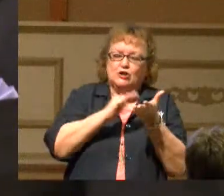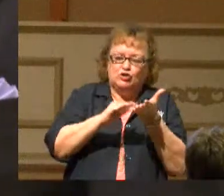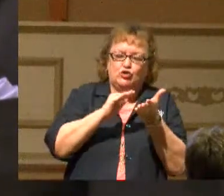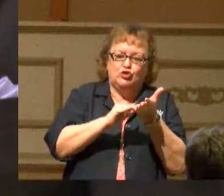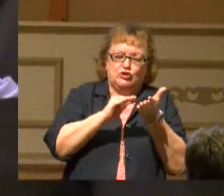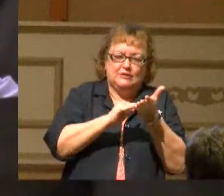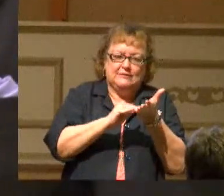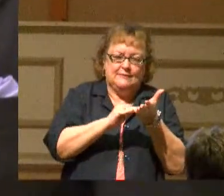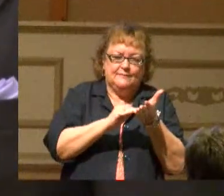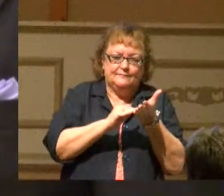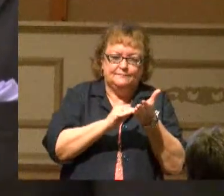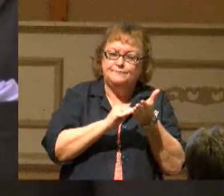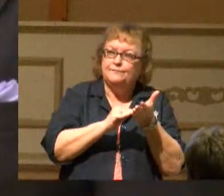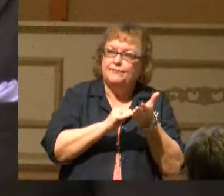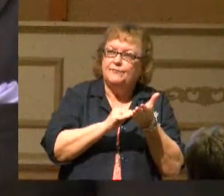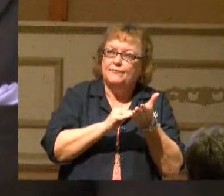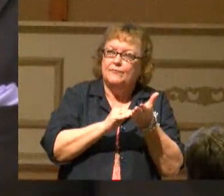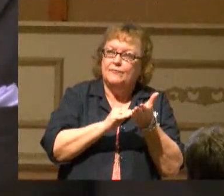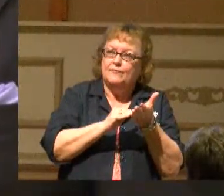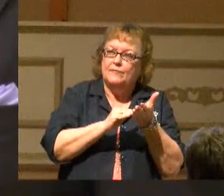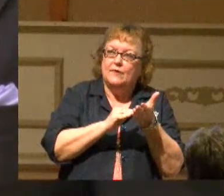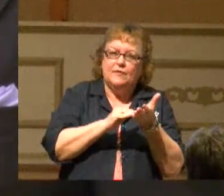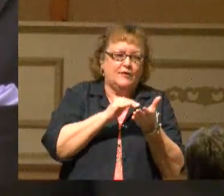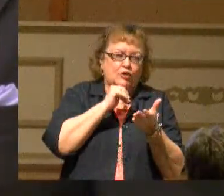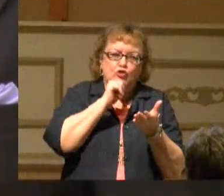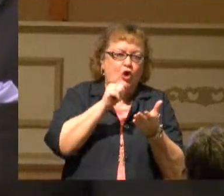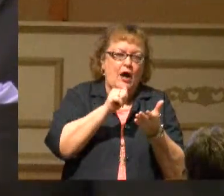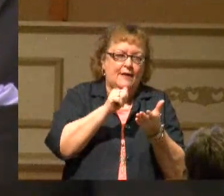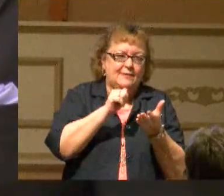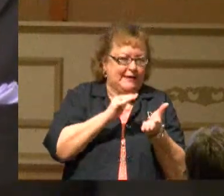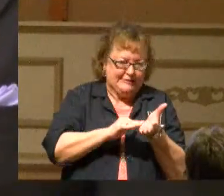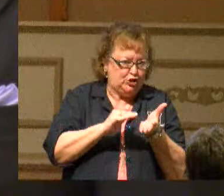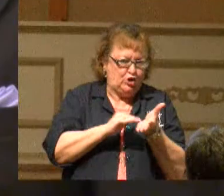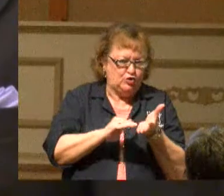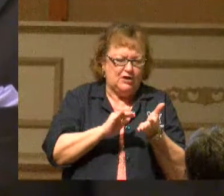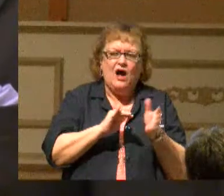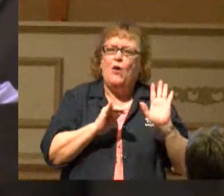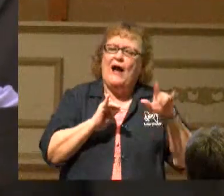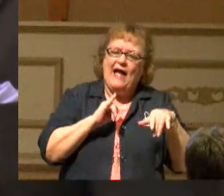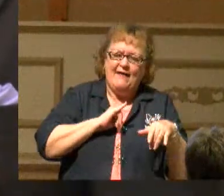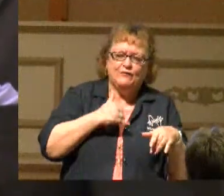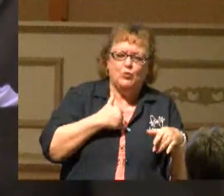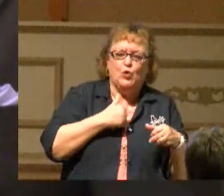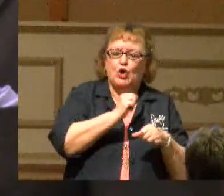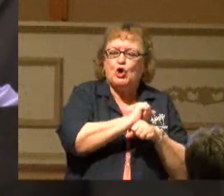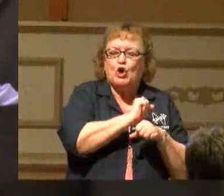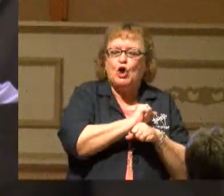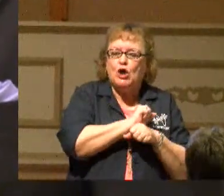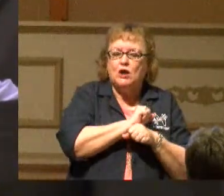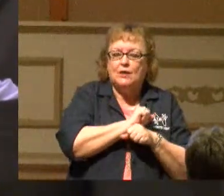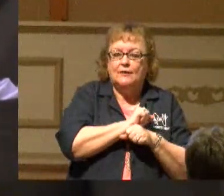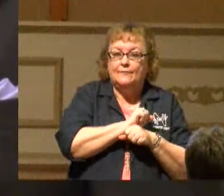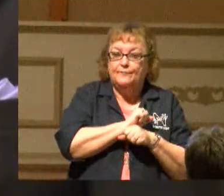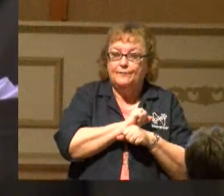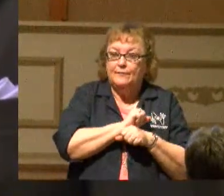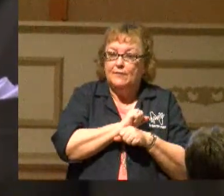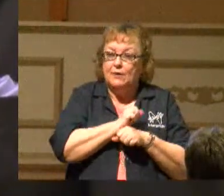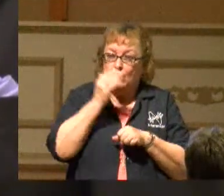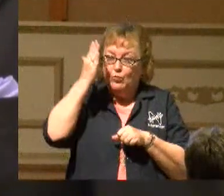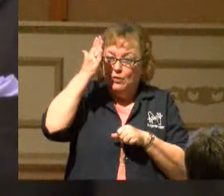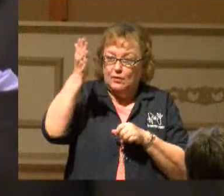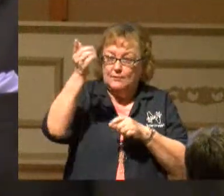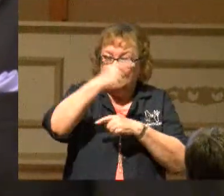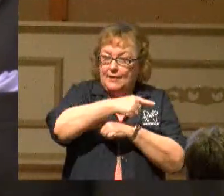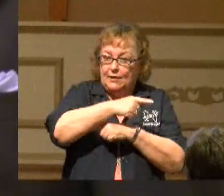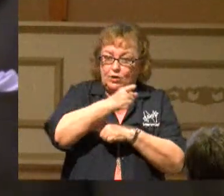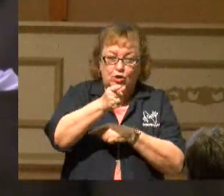Excuses. Excuses that are not excused. I have to work. I have to work. You know there come a day that you